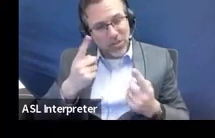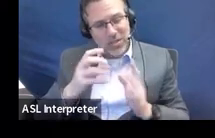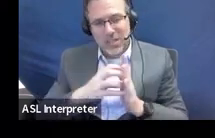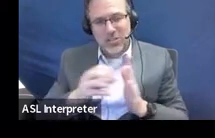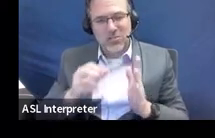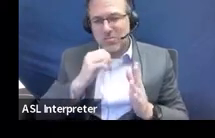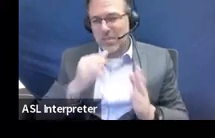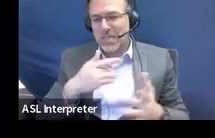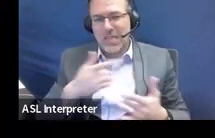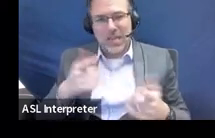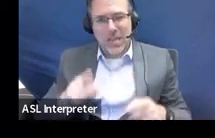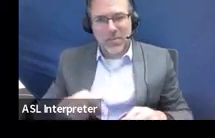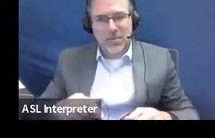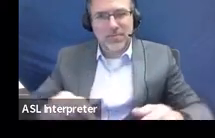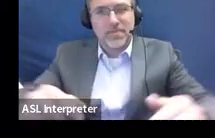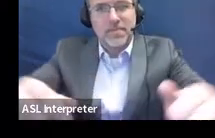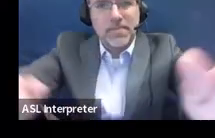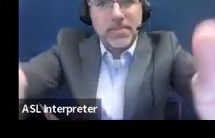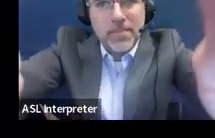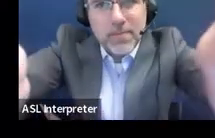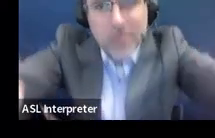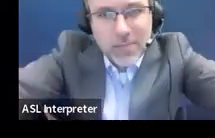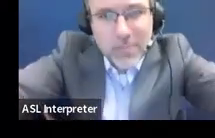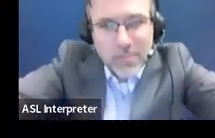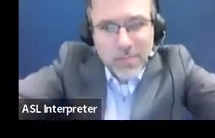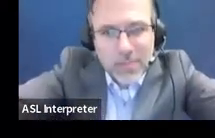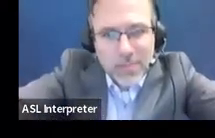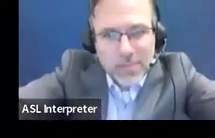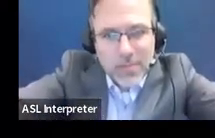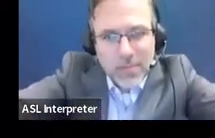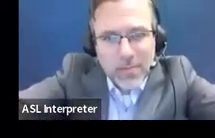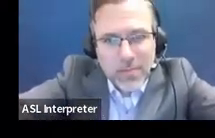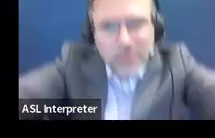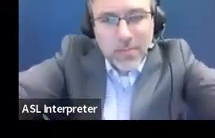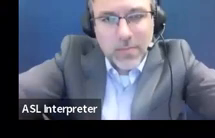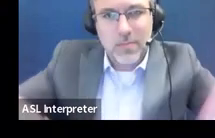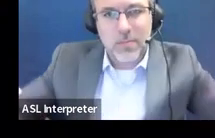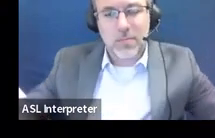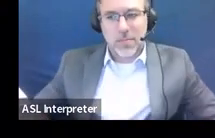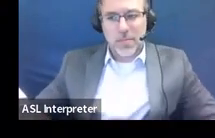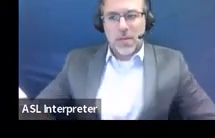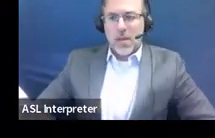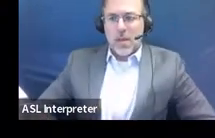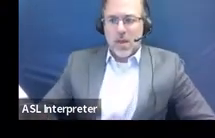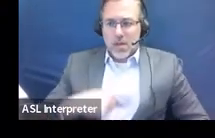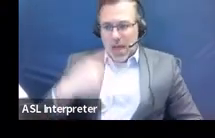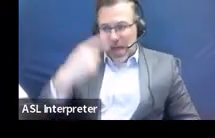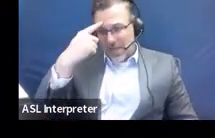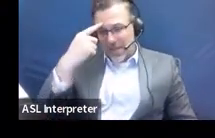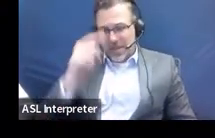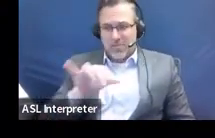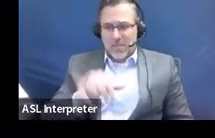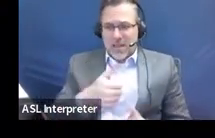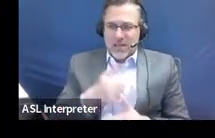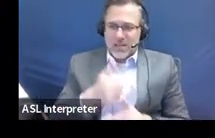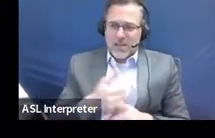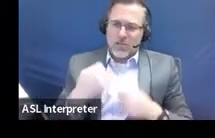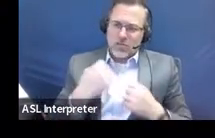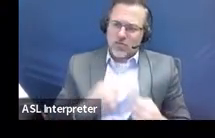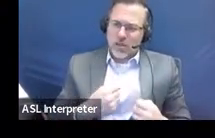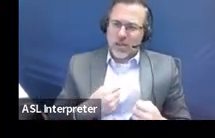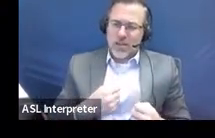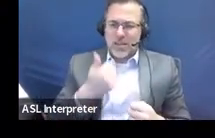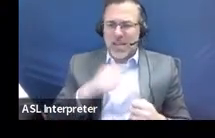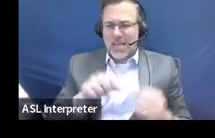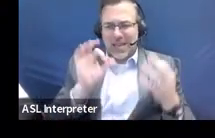And so but I think that would have been a strength for them. Do you have any just feedback or